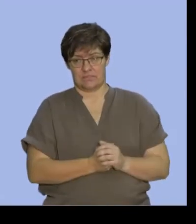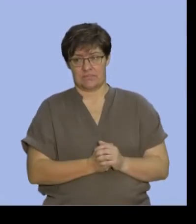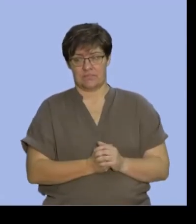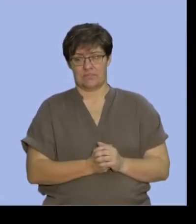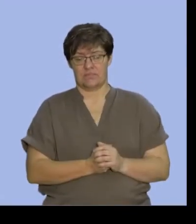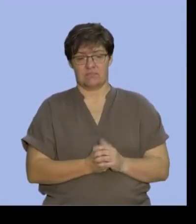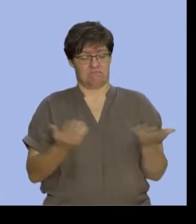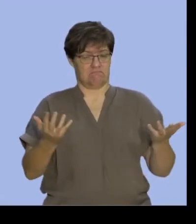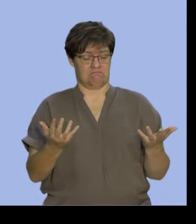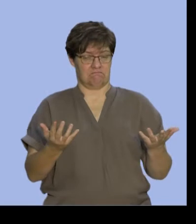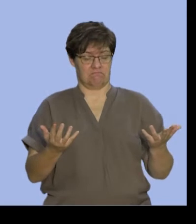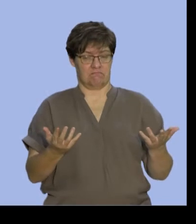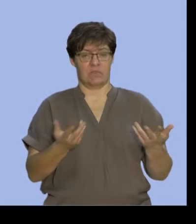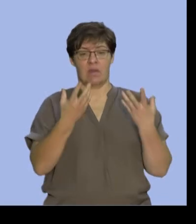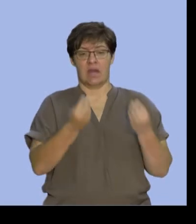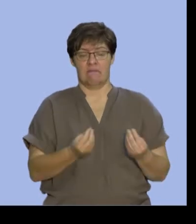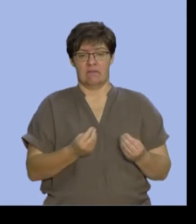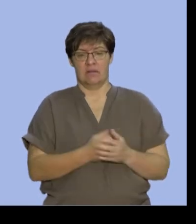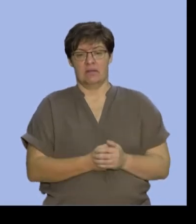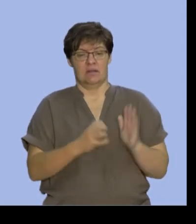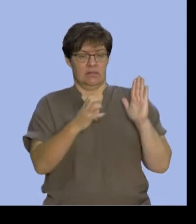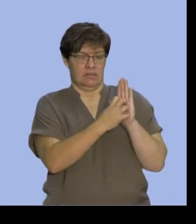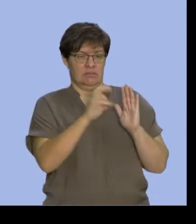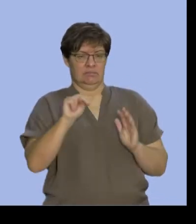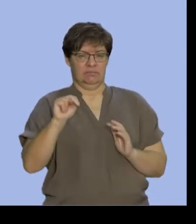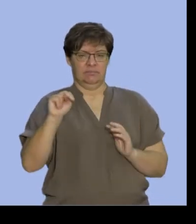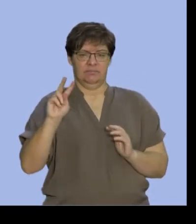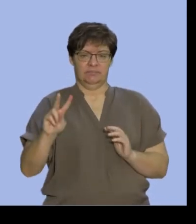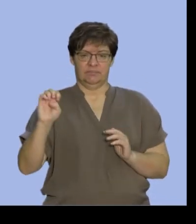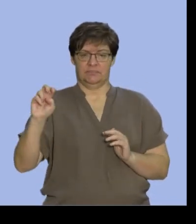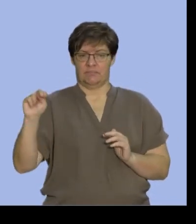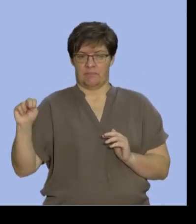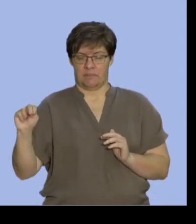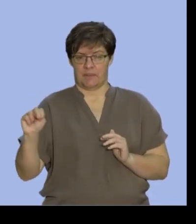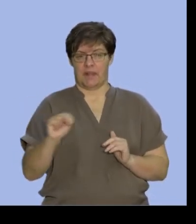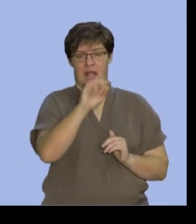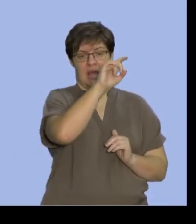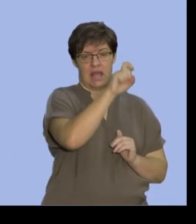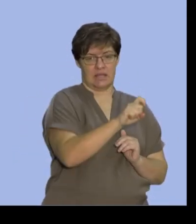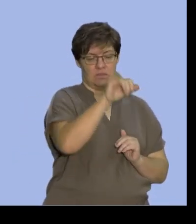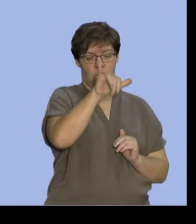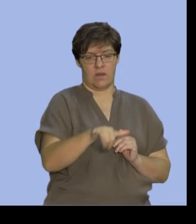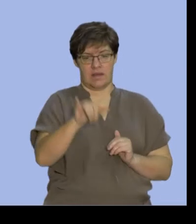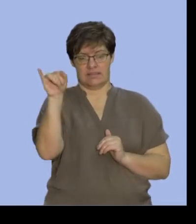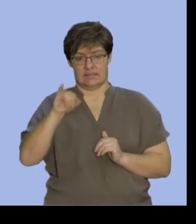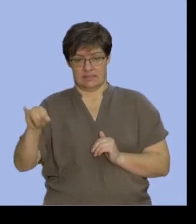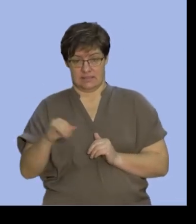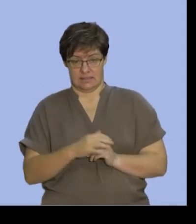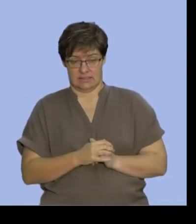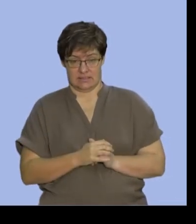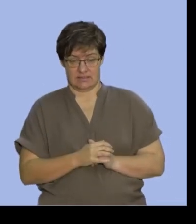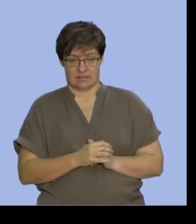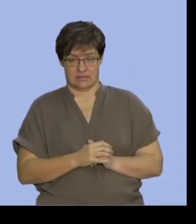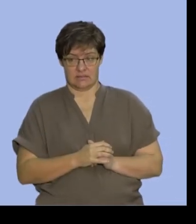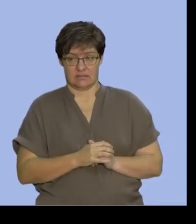There we go. We've got the Venn diagram of X, Y, and Z. And you'll notice that those